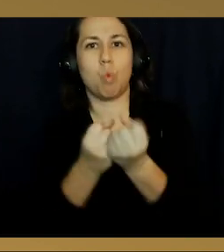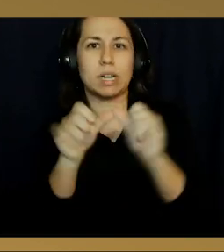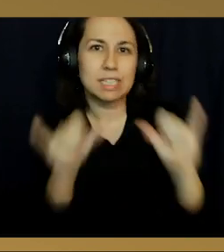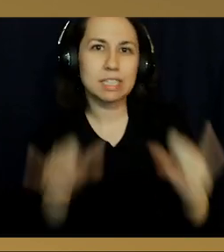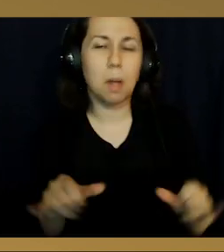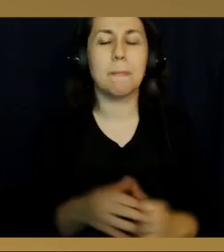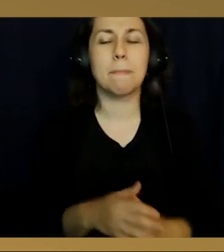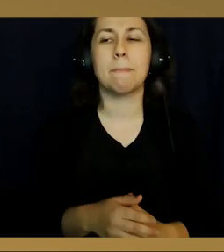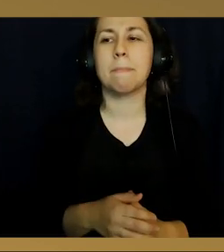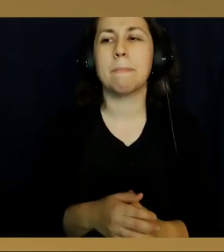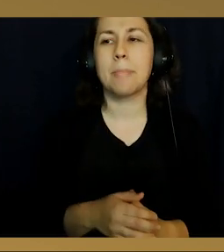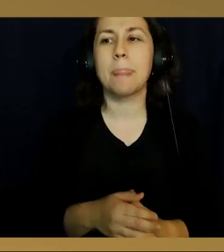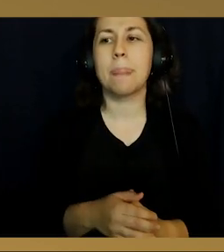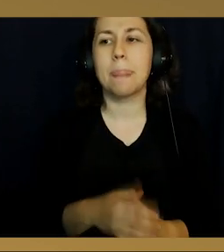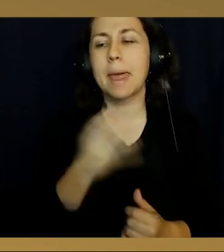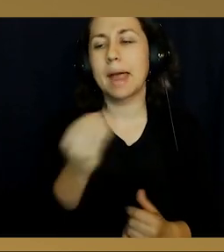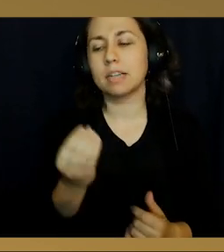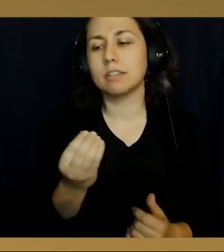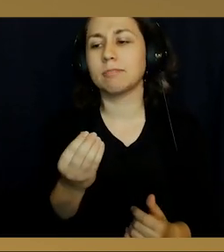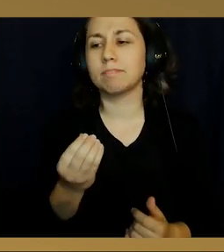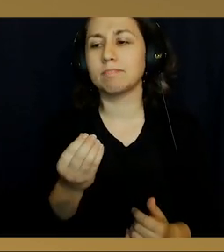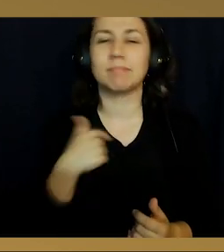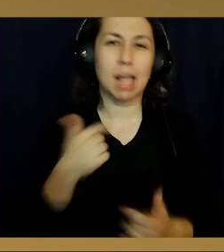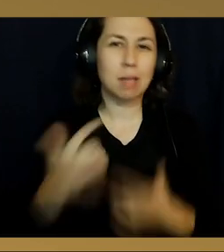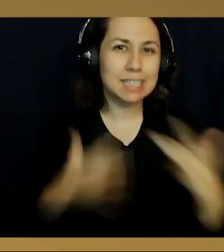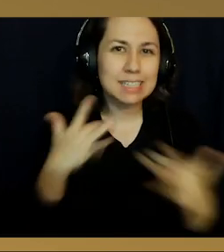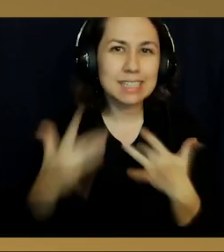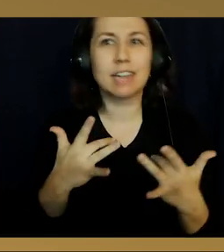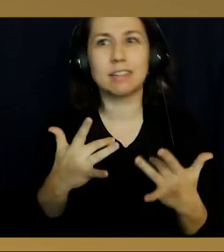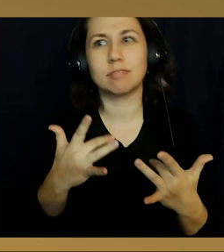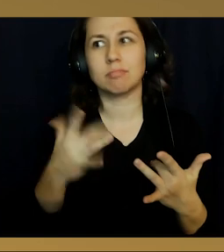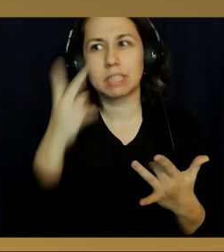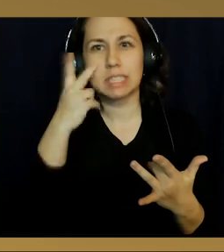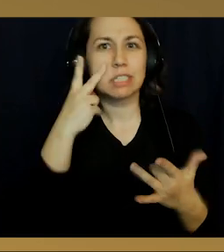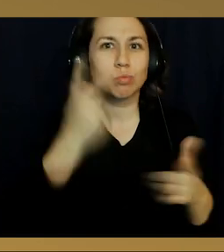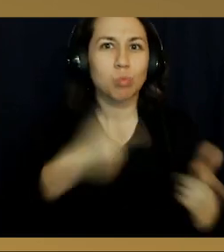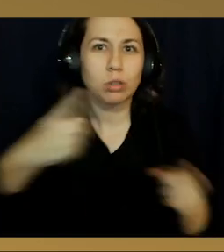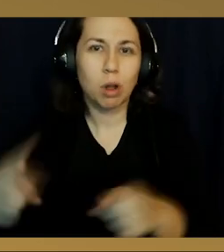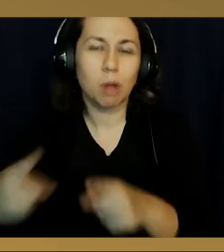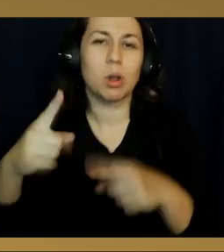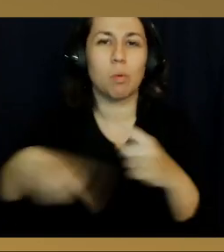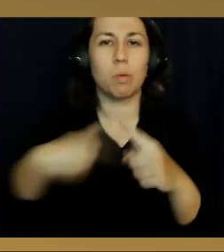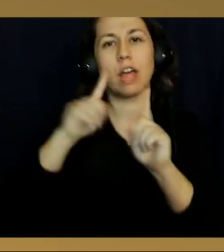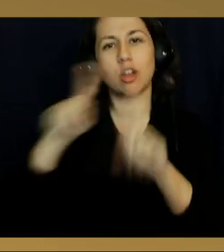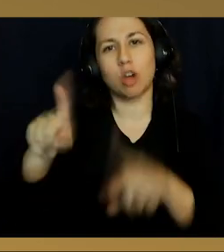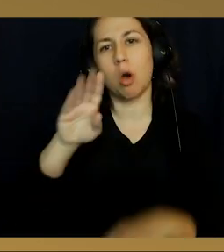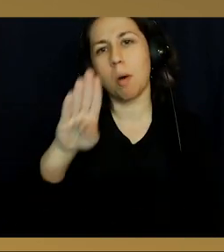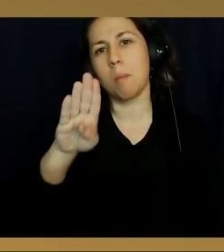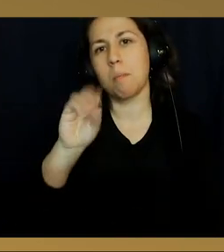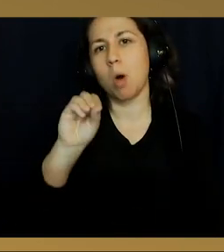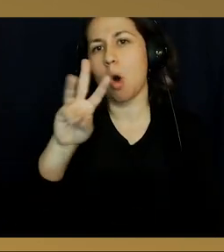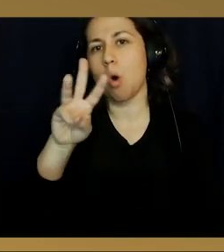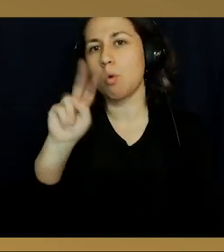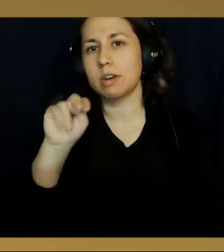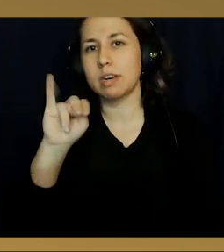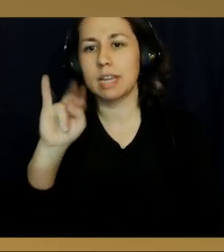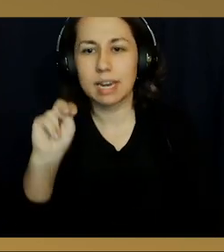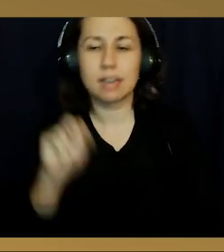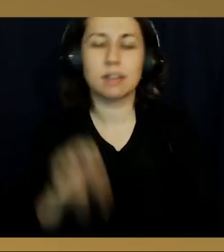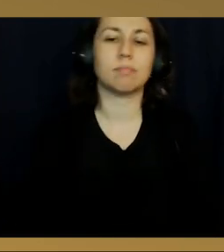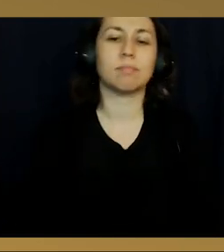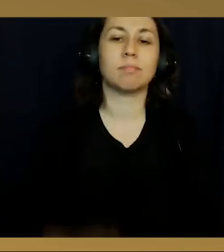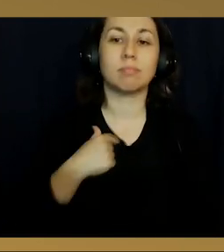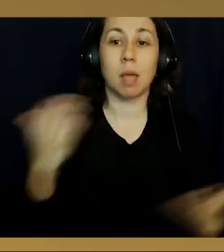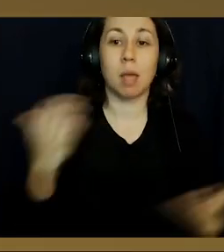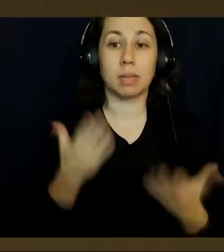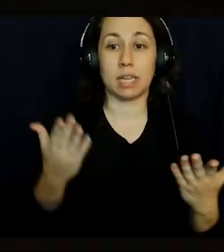teachers and friends for being a great support system. And I'm excited for what's to come when I